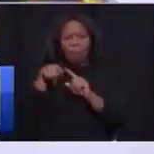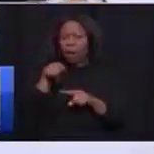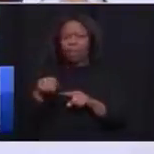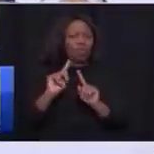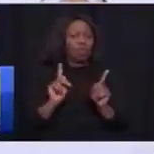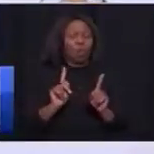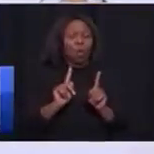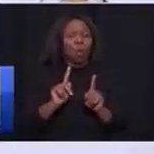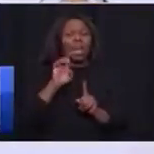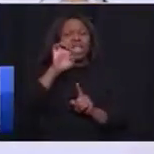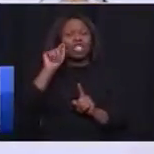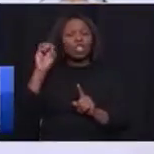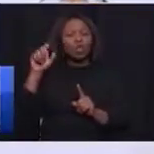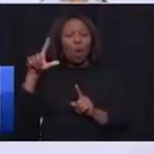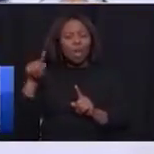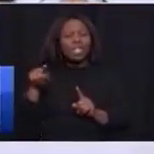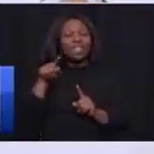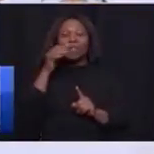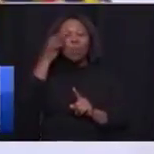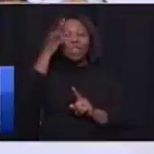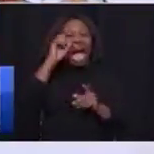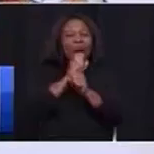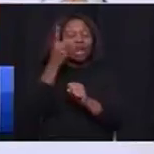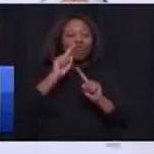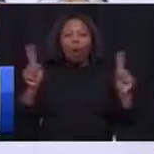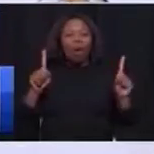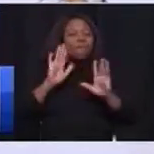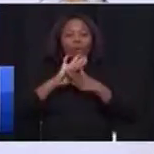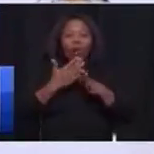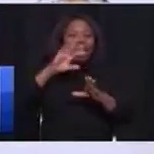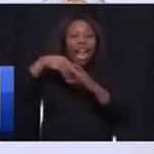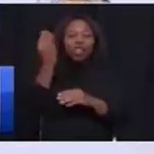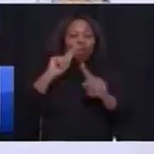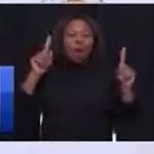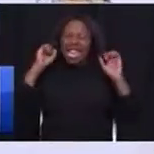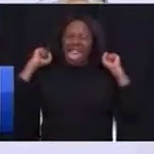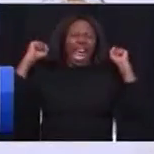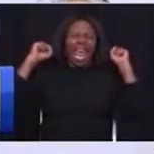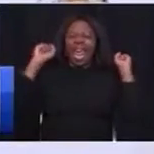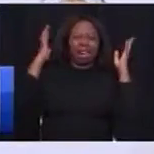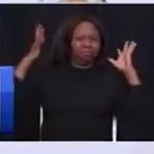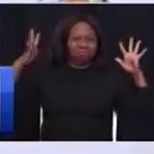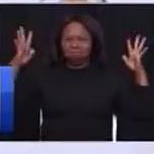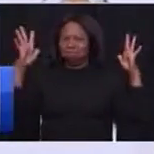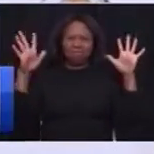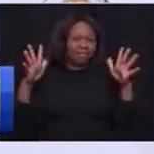the e-tols have no future in Gauteng it wasn't for elections they have no future in Gauteng